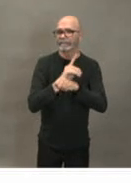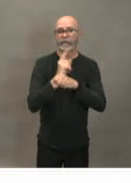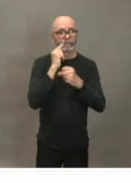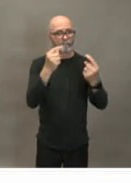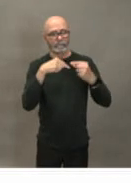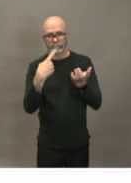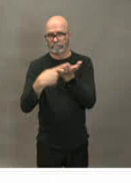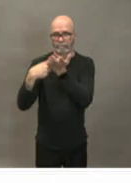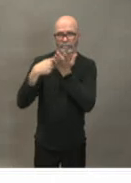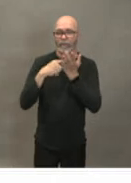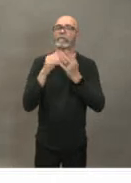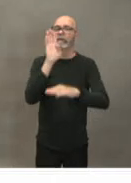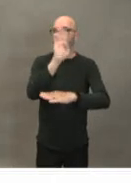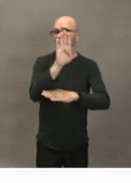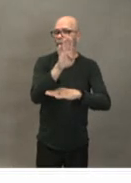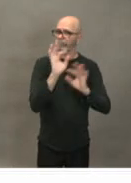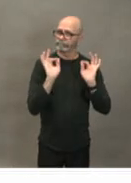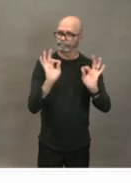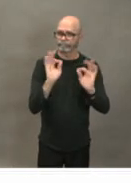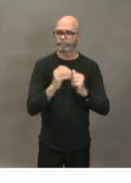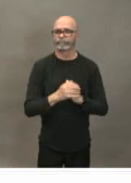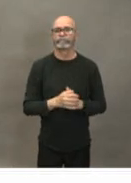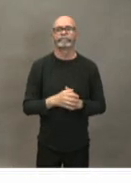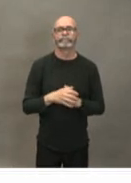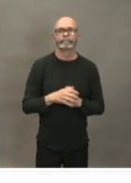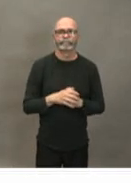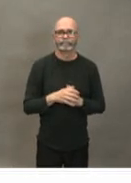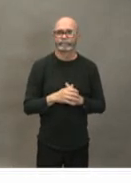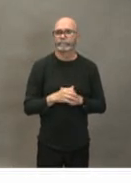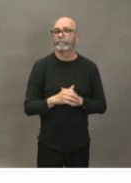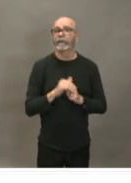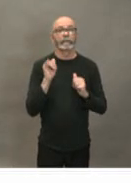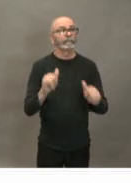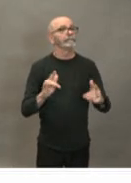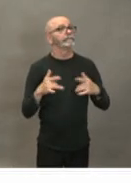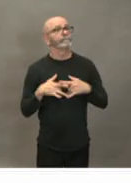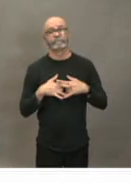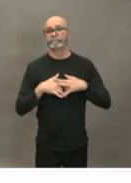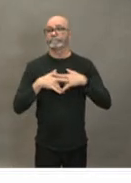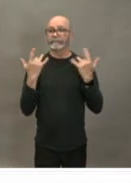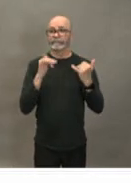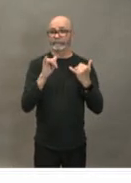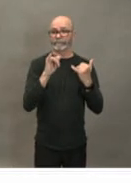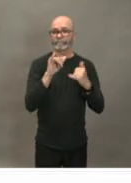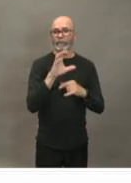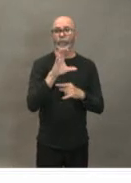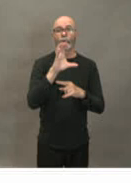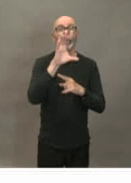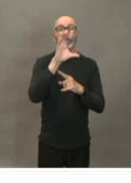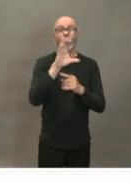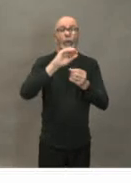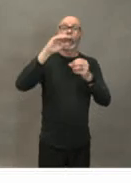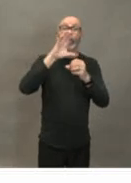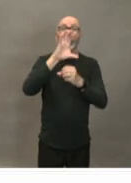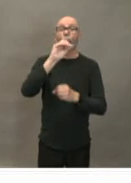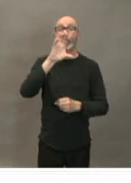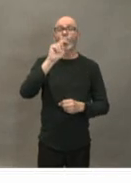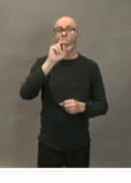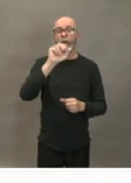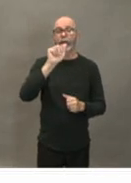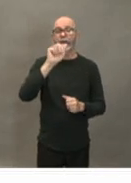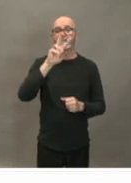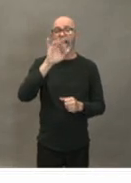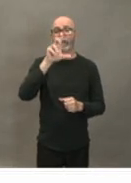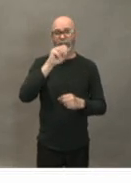In an event such as we're facing right now with the novel coronavirus, one of the key pieces in how we respond